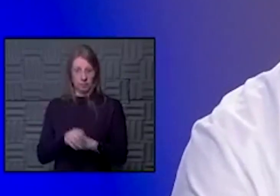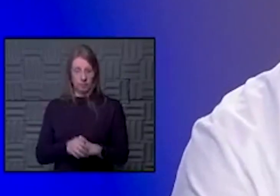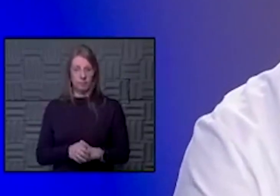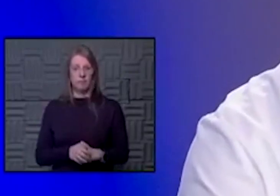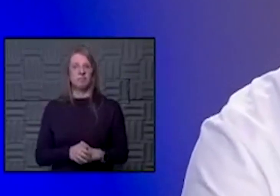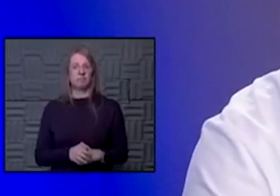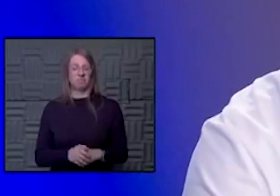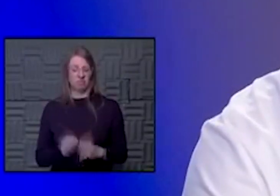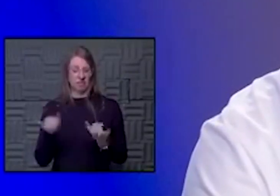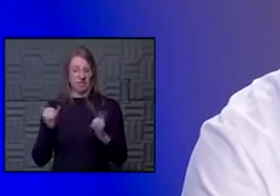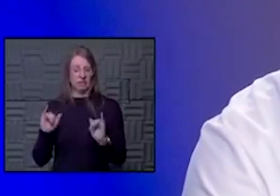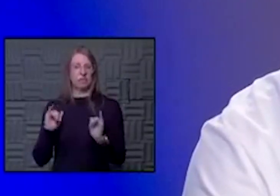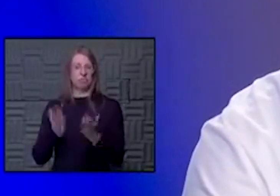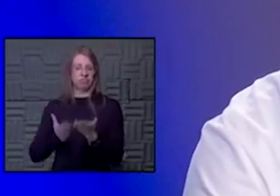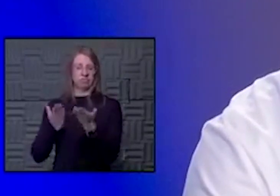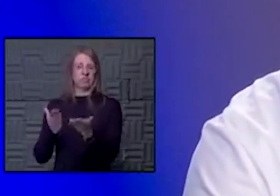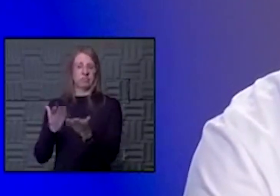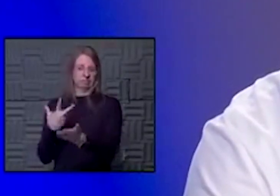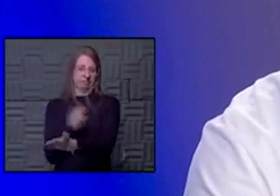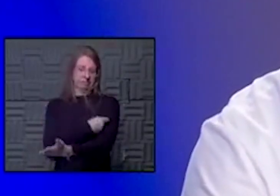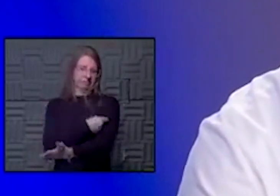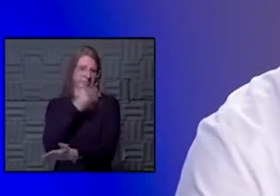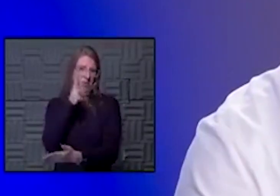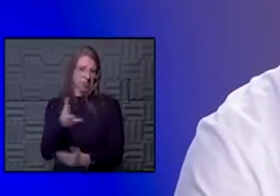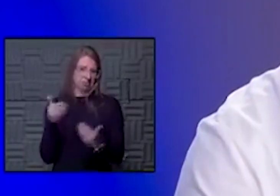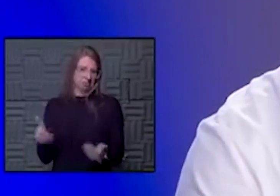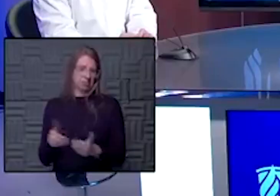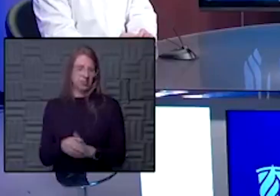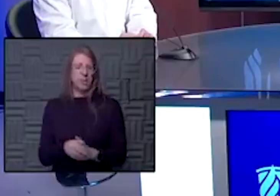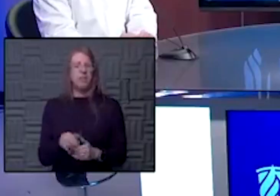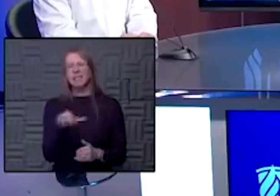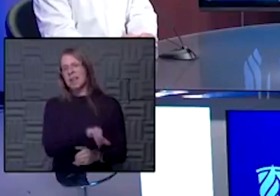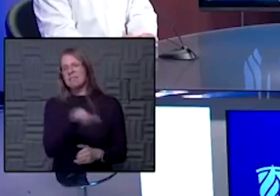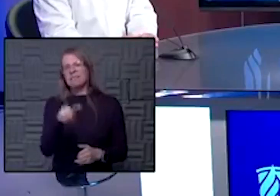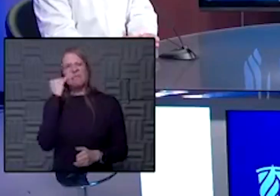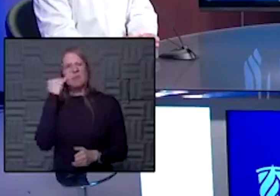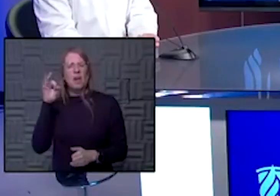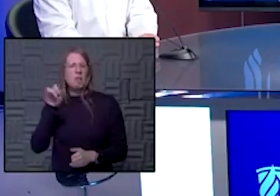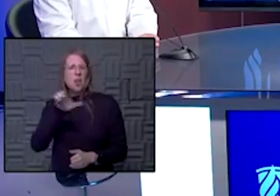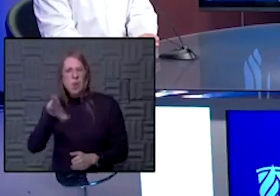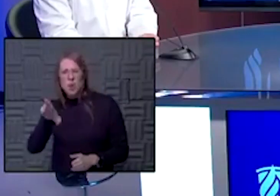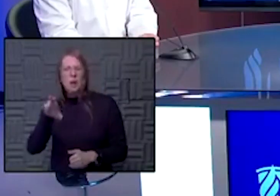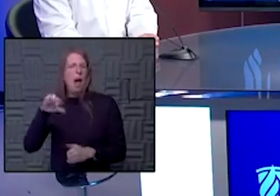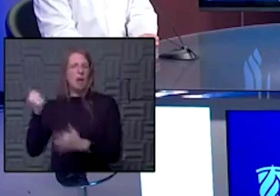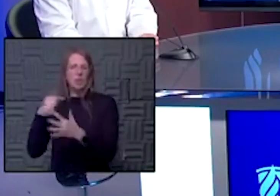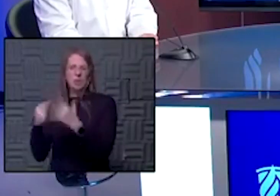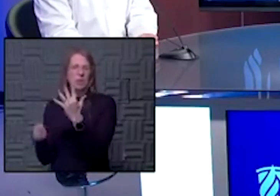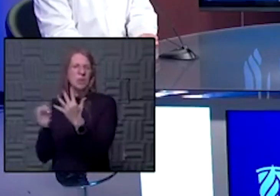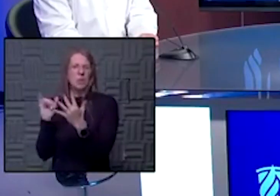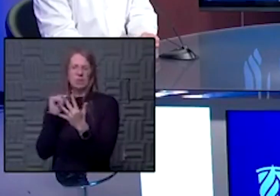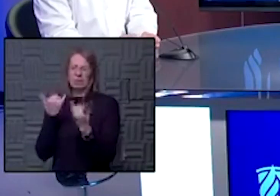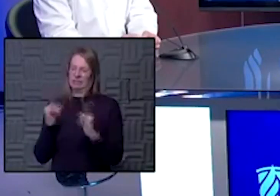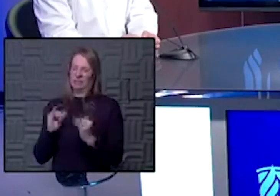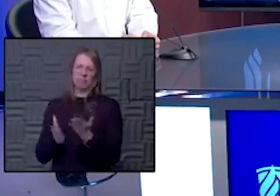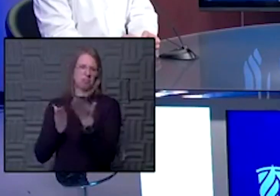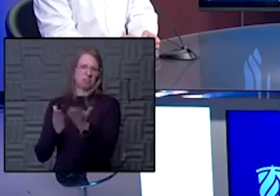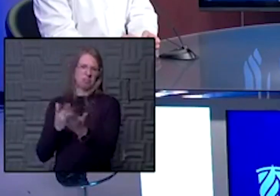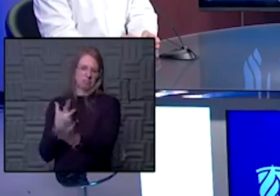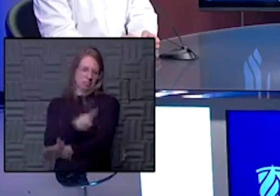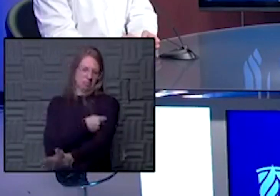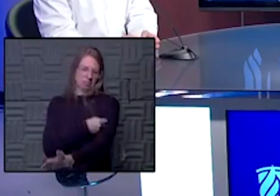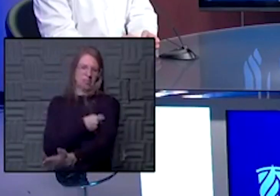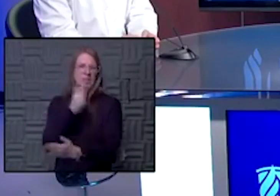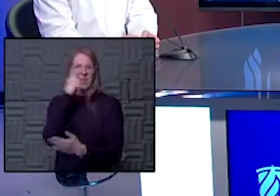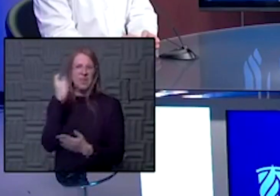you are still going to be recommended to get the vaccine. And that's true for influenza. true for other things. Absolutely. Right. mean, we still recommend get the vaccine